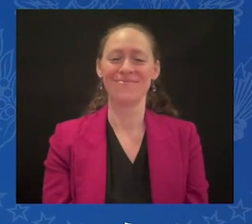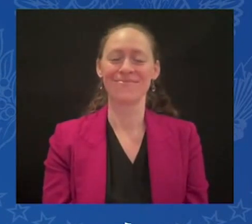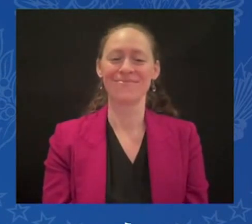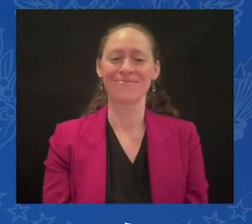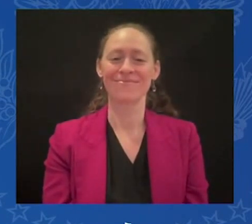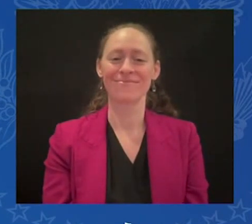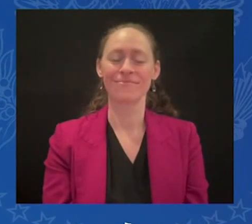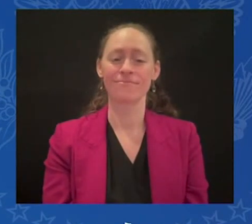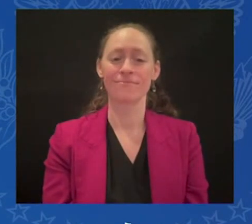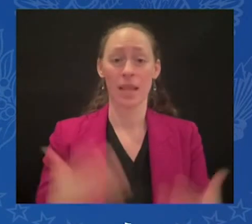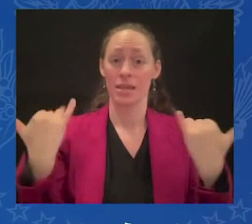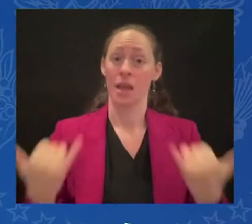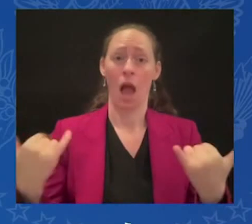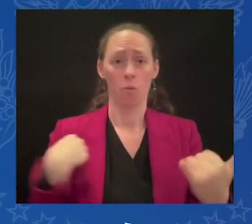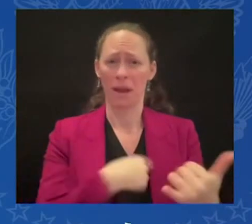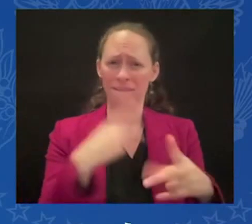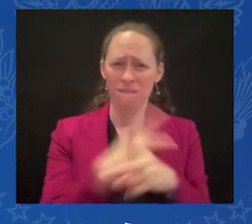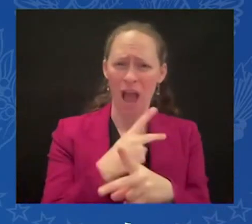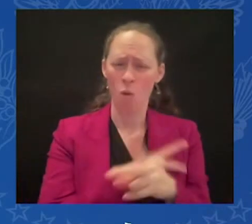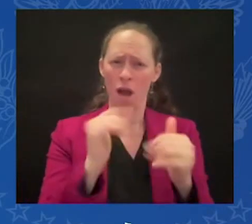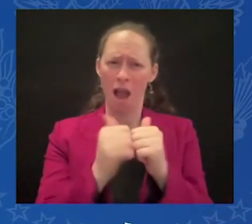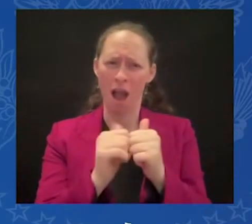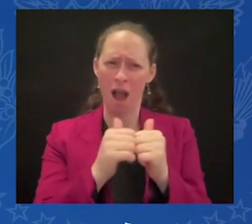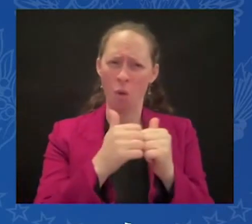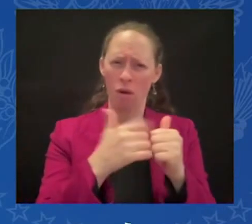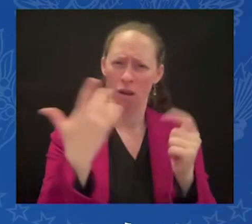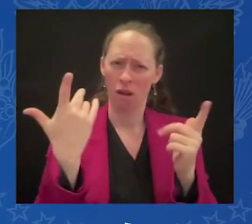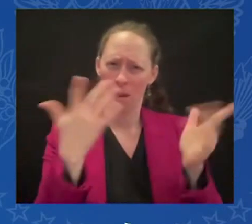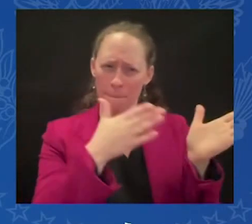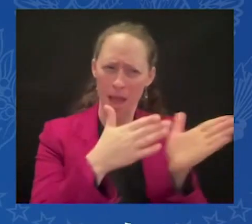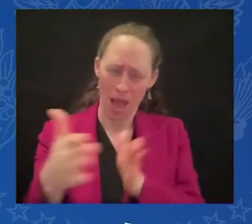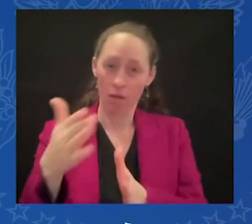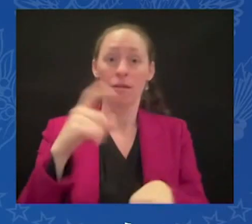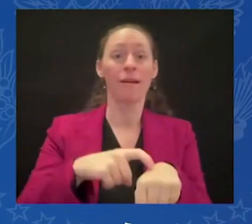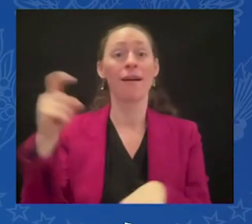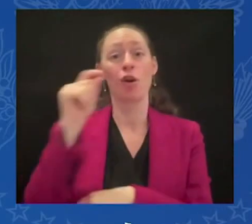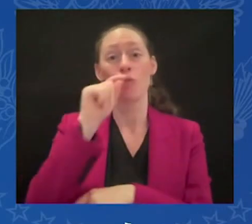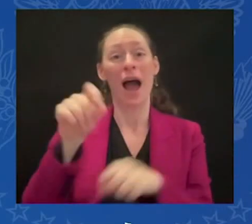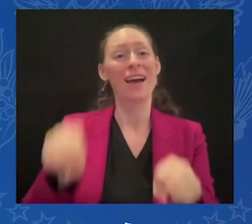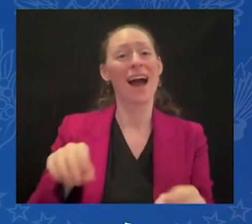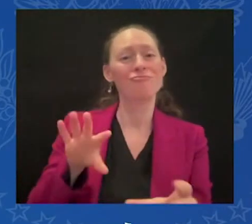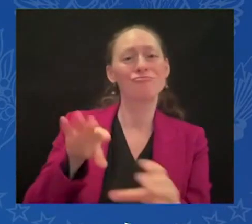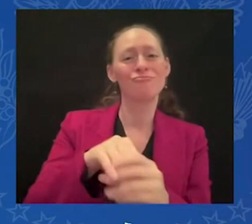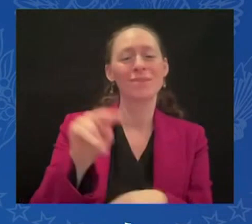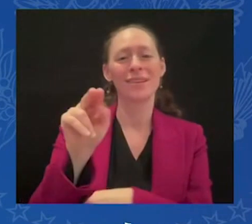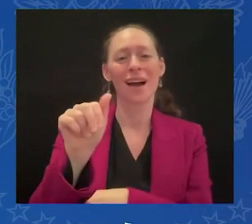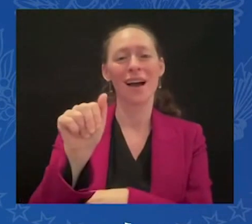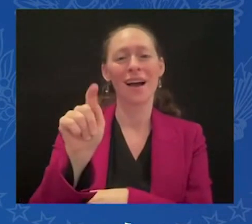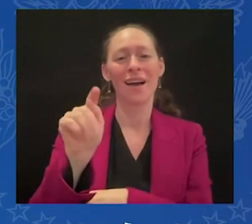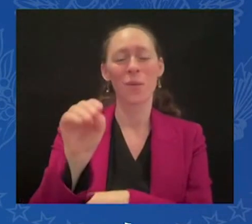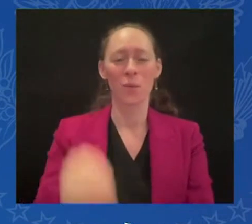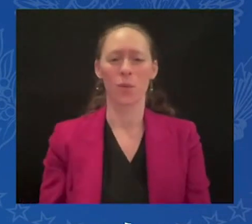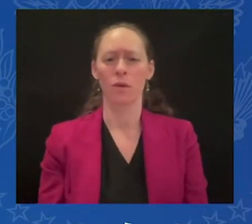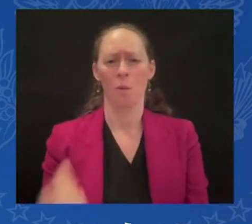while Ukraine continues to make progress on necessary forms. But we're not waiting for that process to be